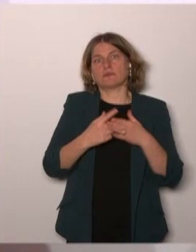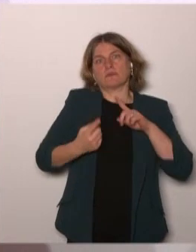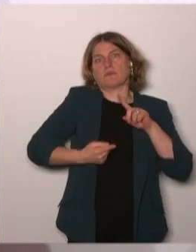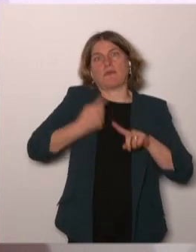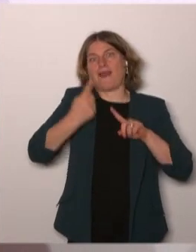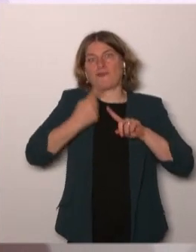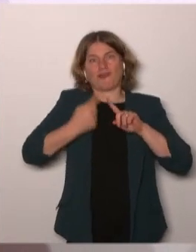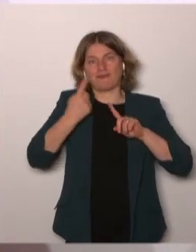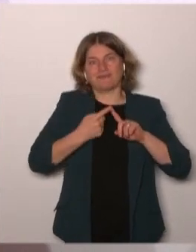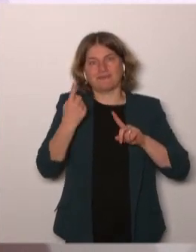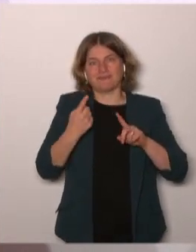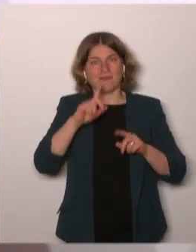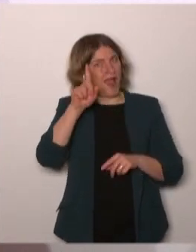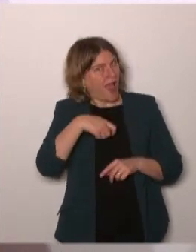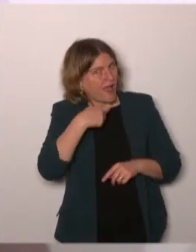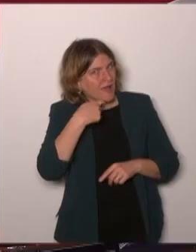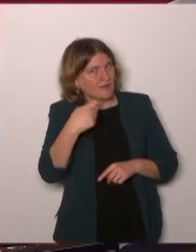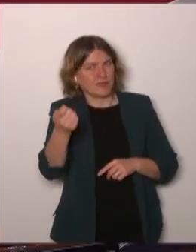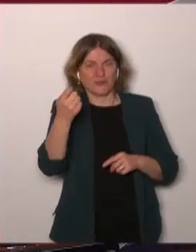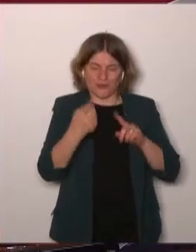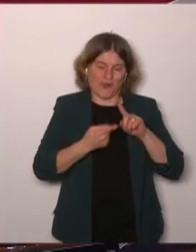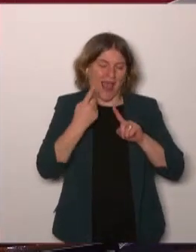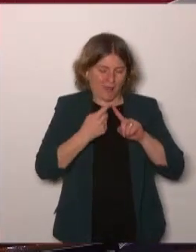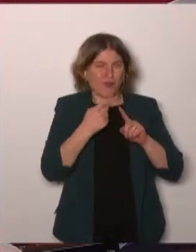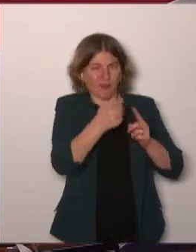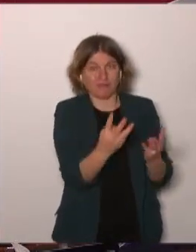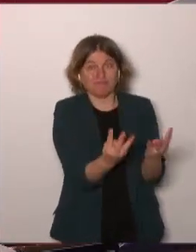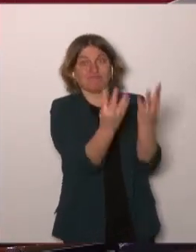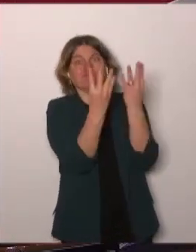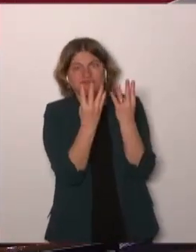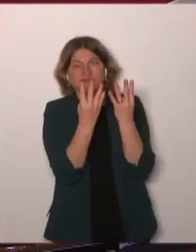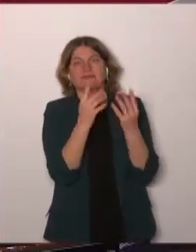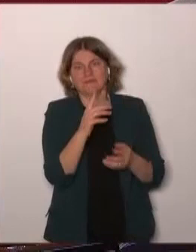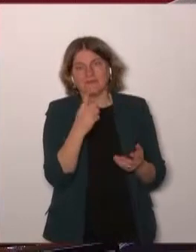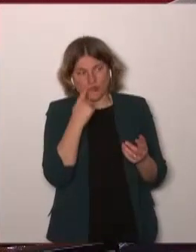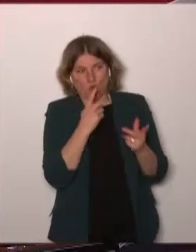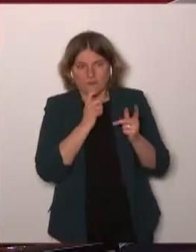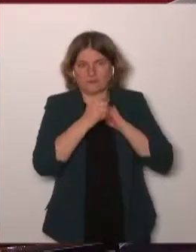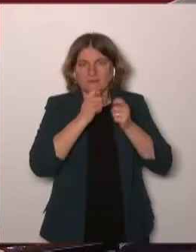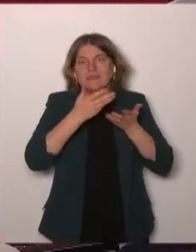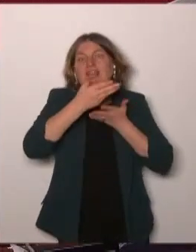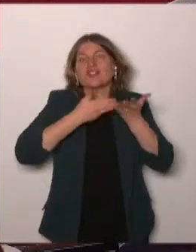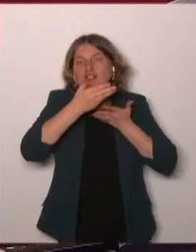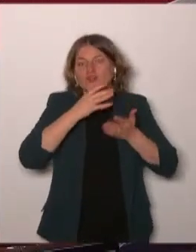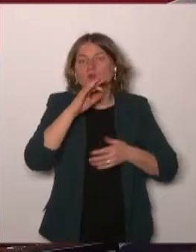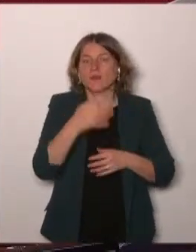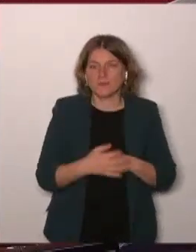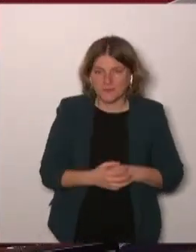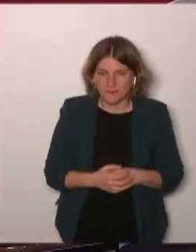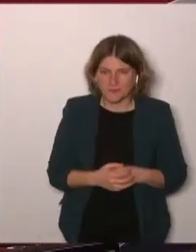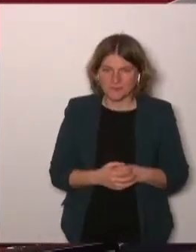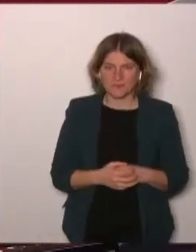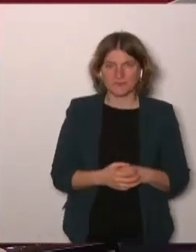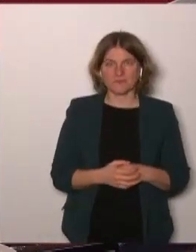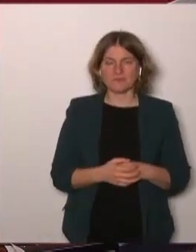actually at the table to discuss all that questions yes especially when it comes to end quality